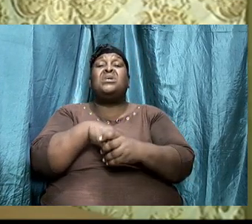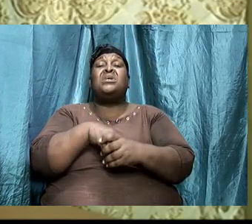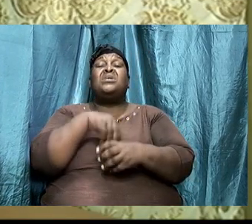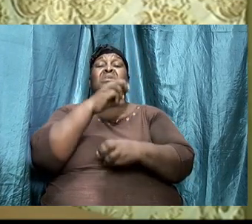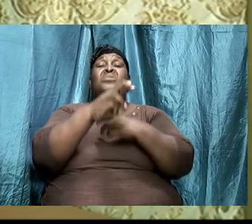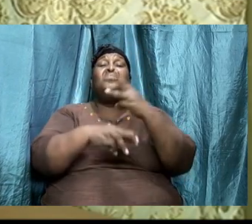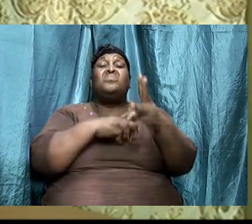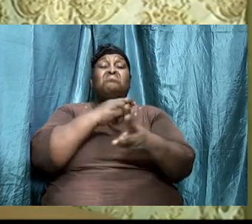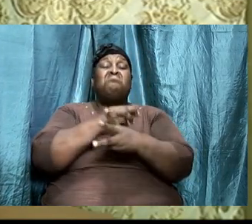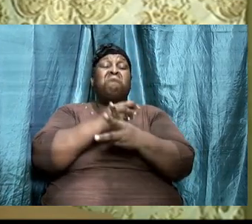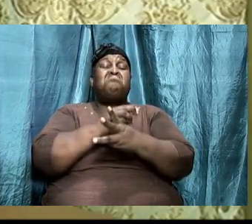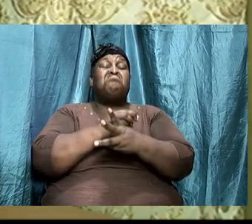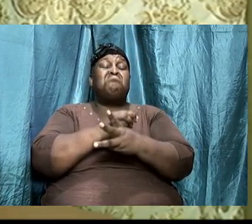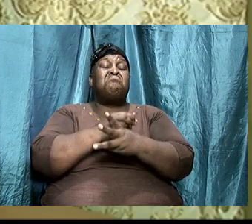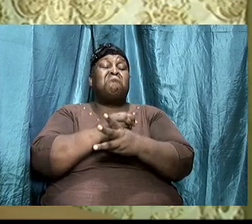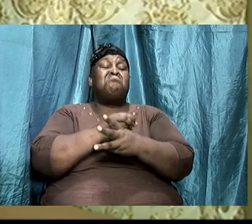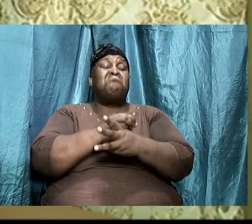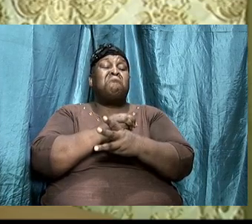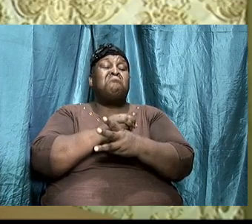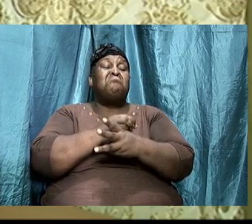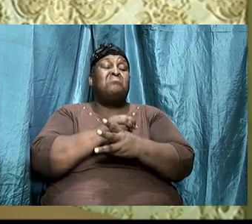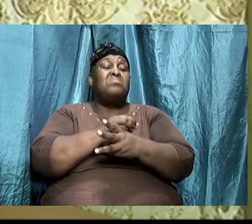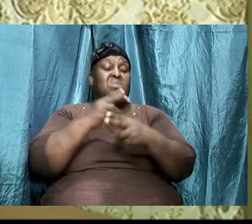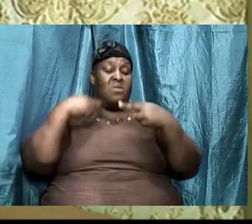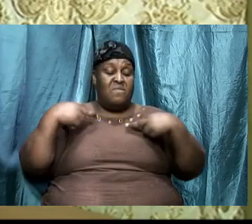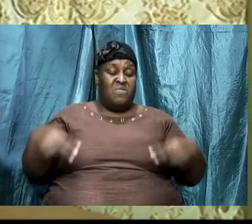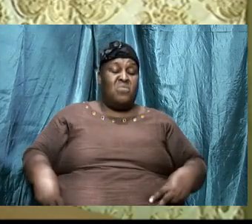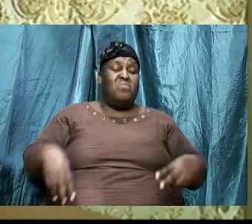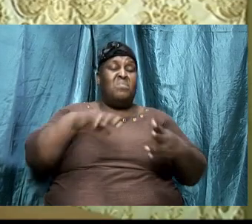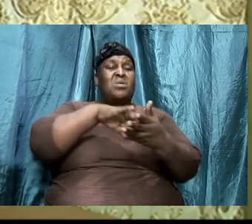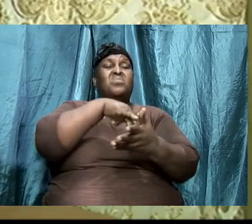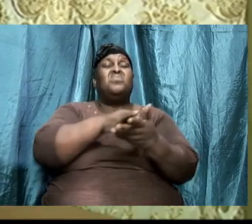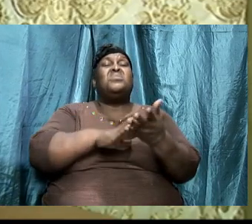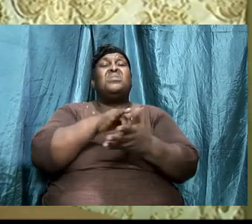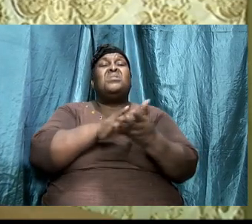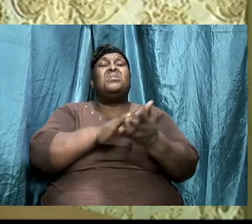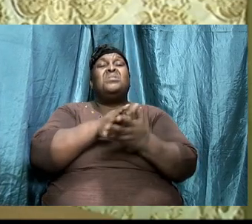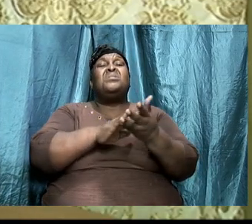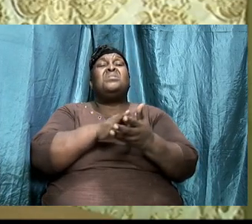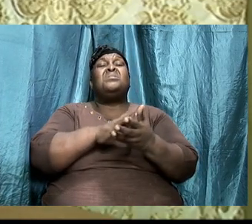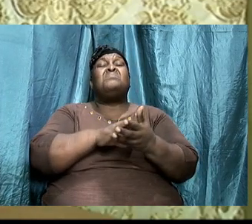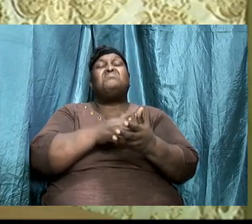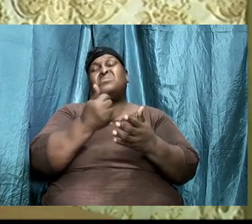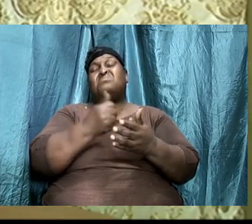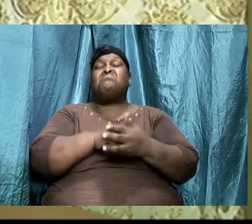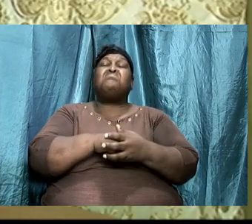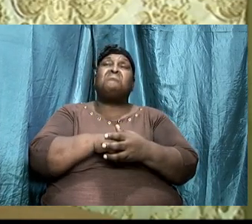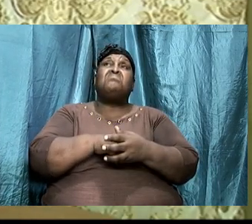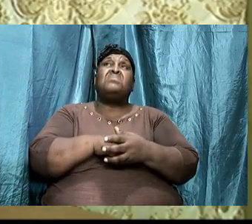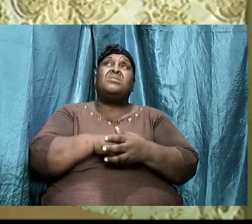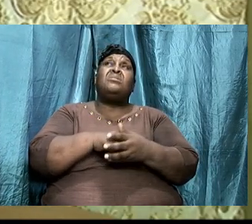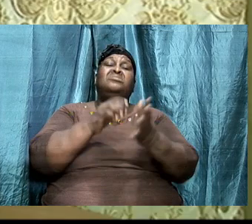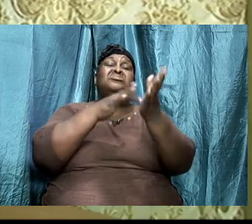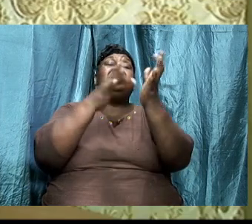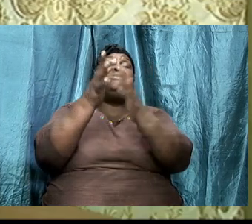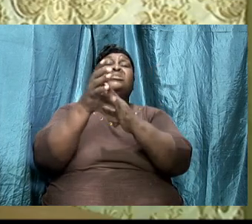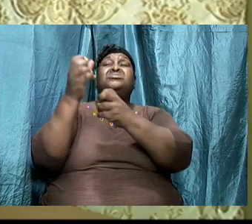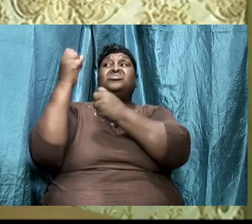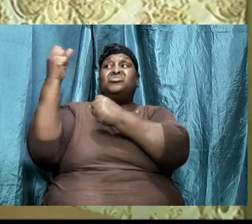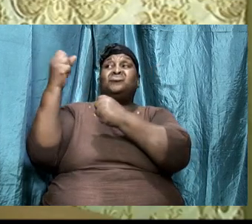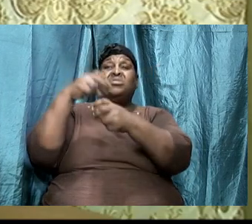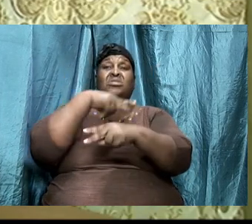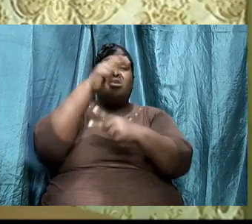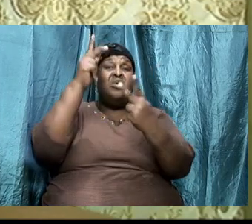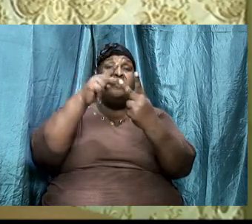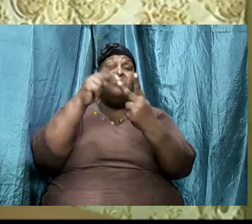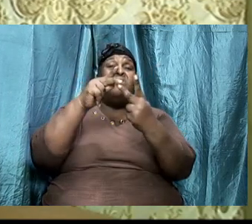weakness in other words his strength is perfect when our strength